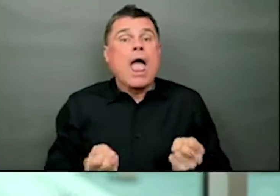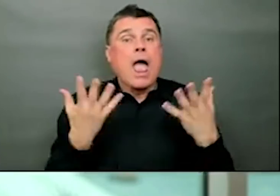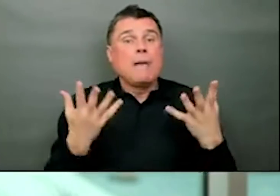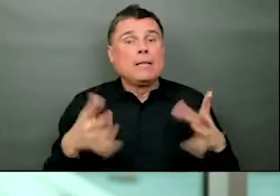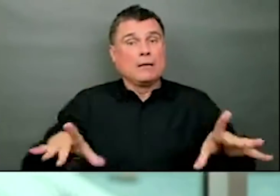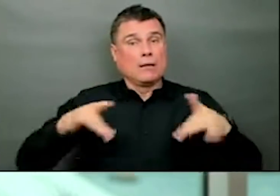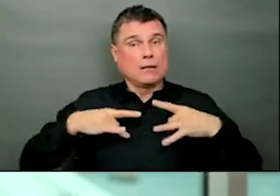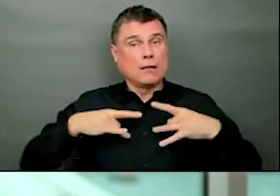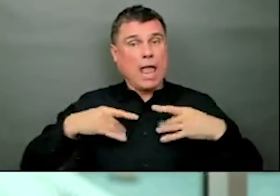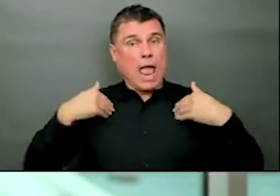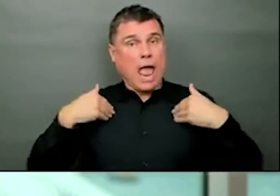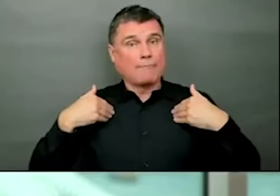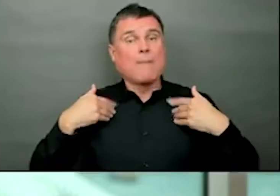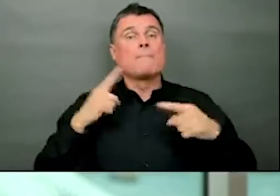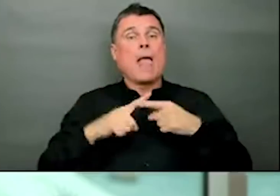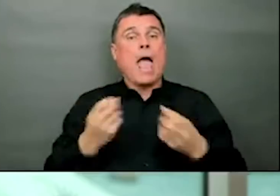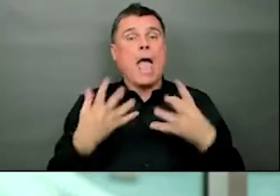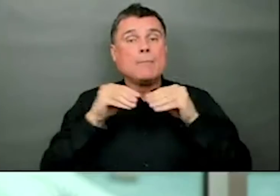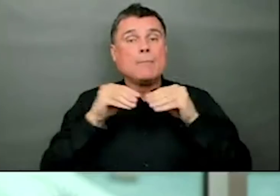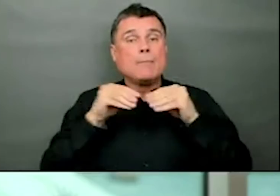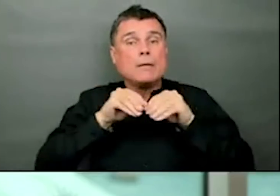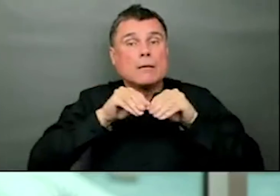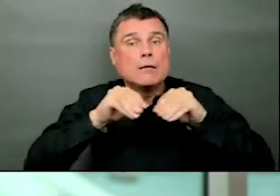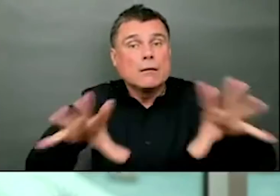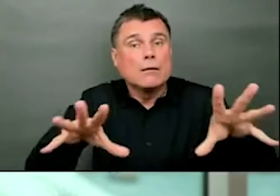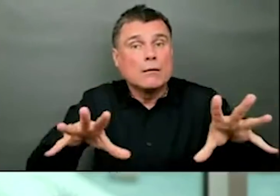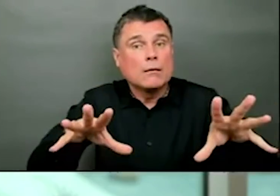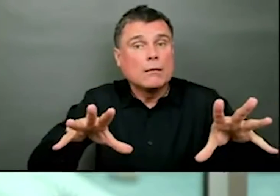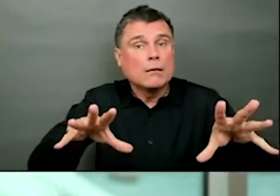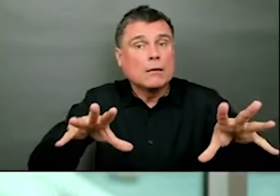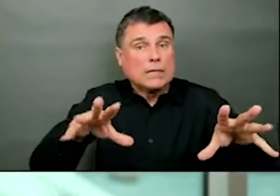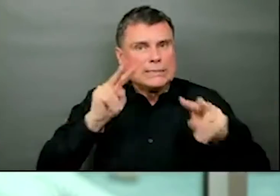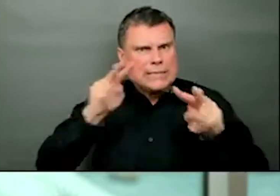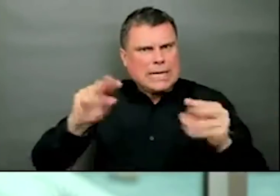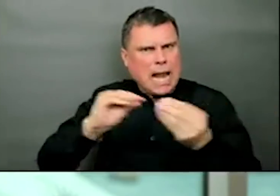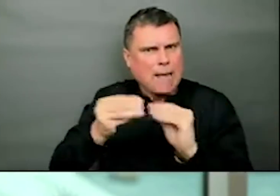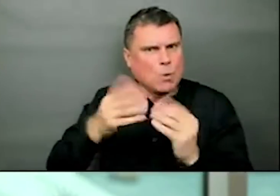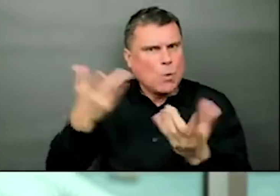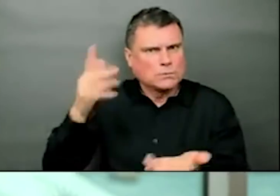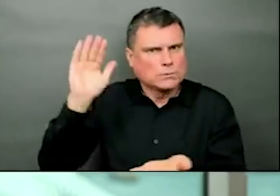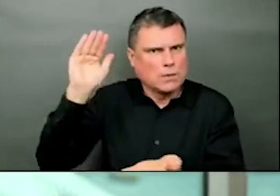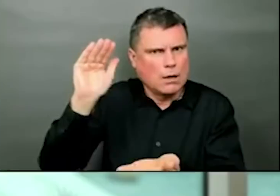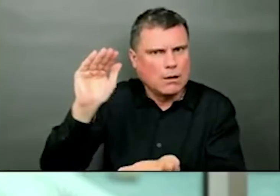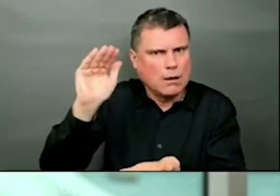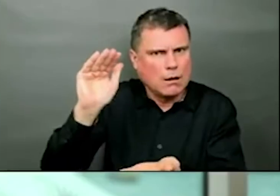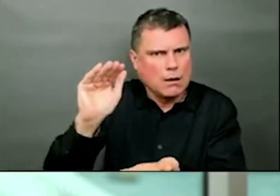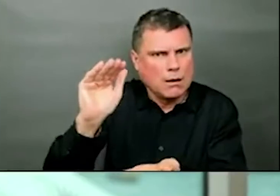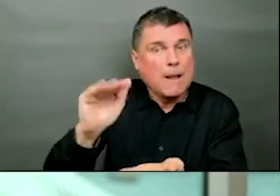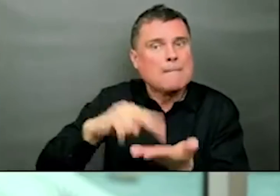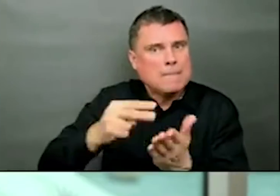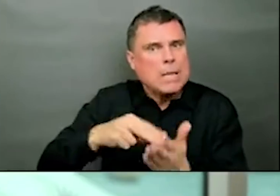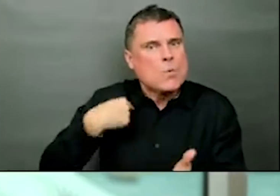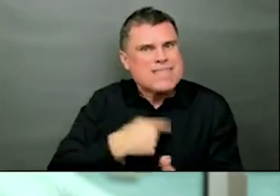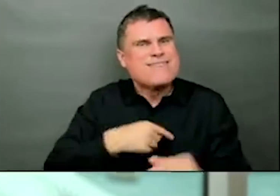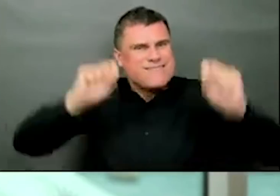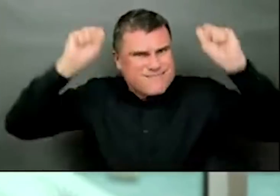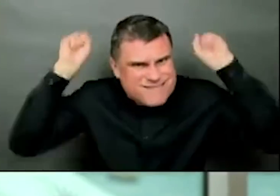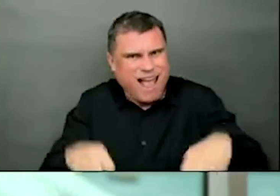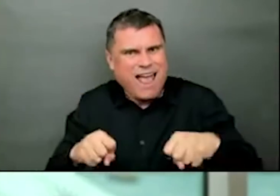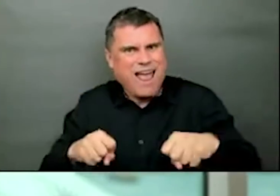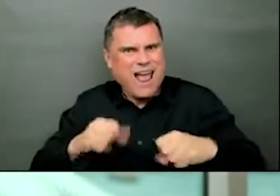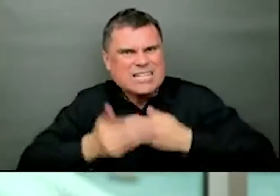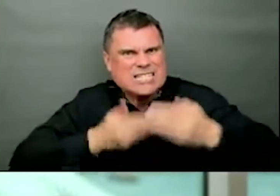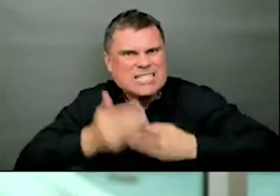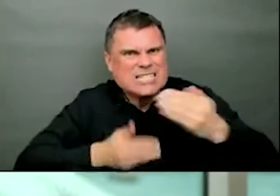shows again what we can do together as communities. I think while there is significant number of people and five of